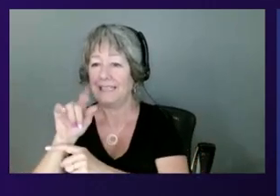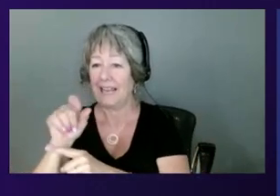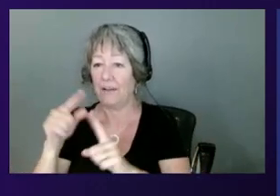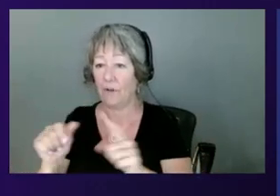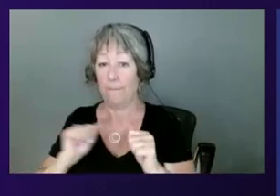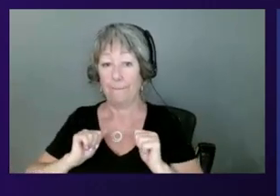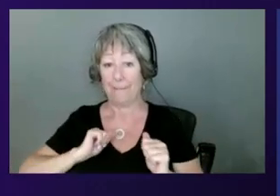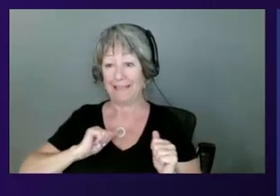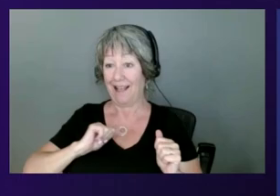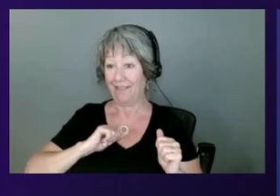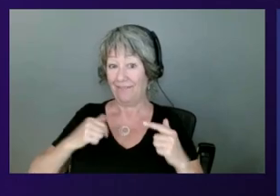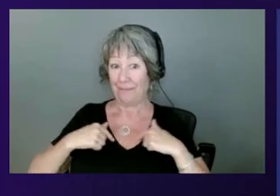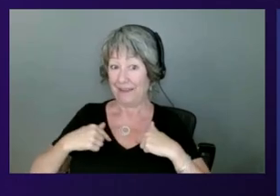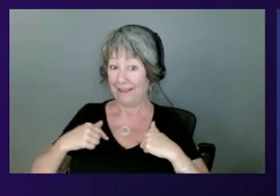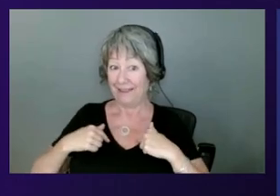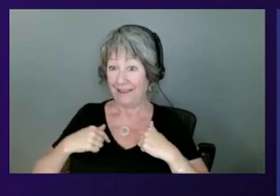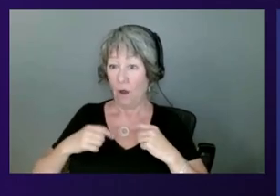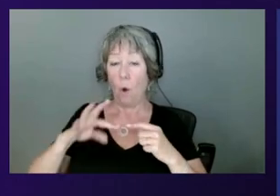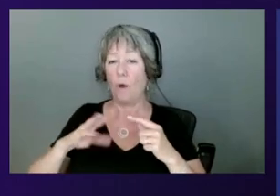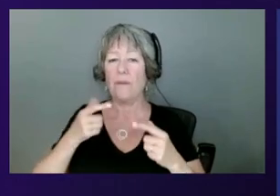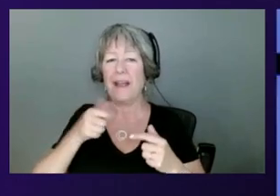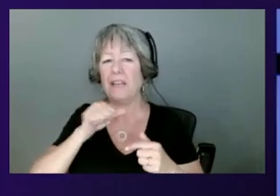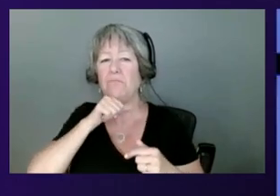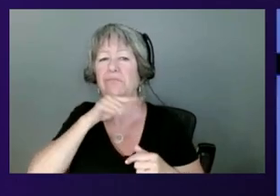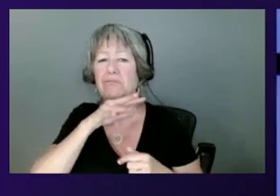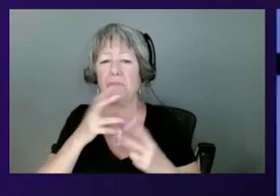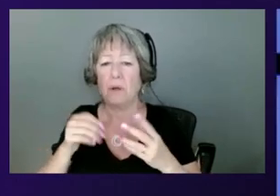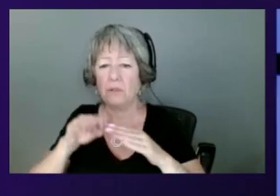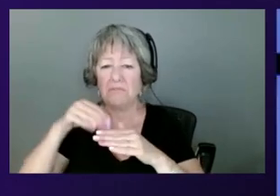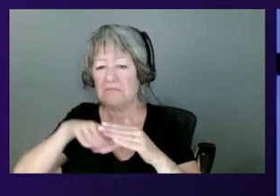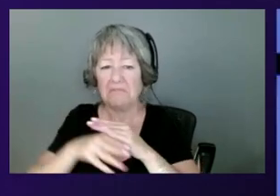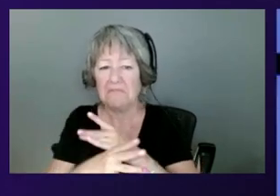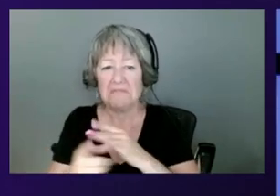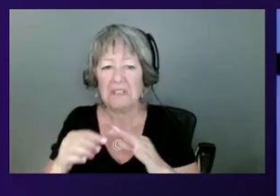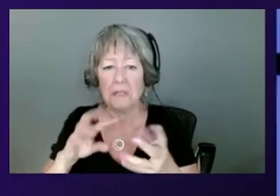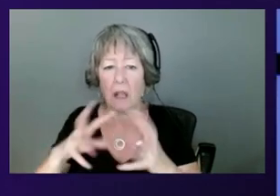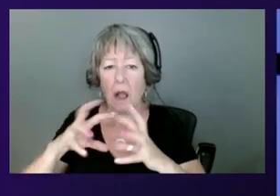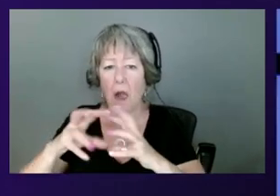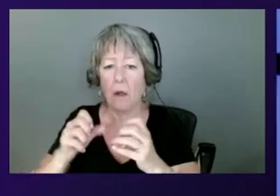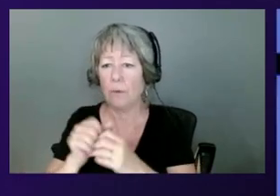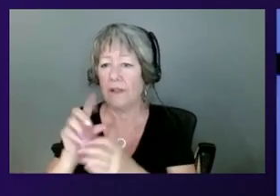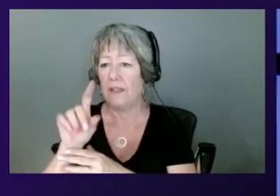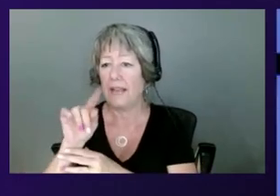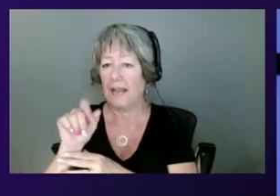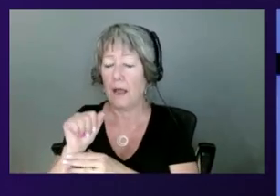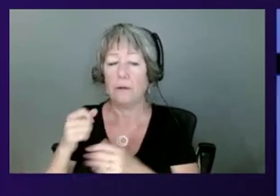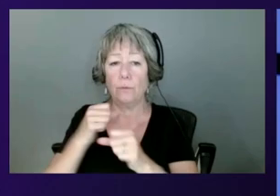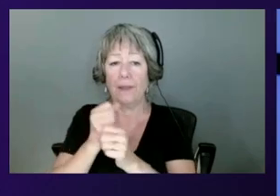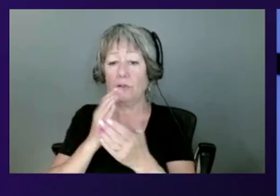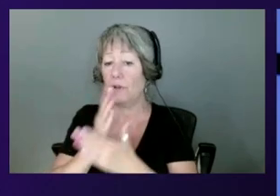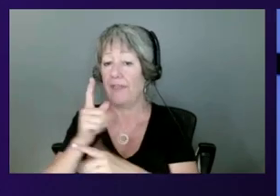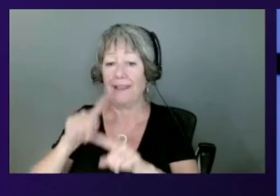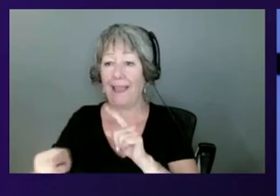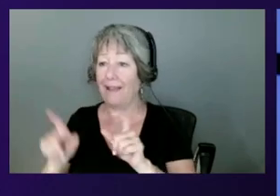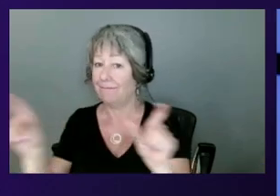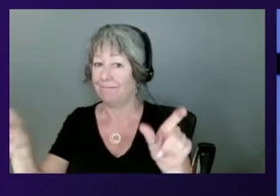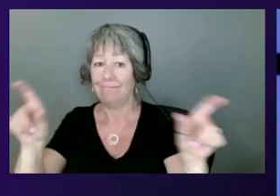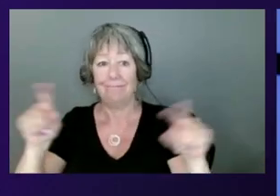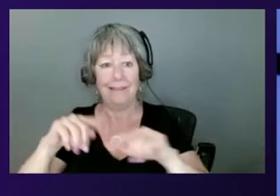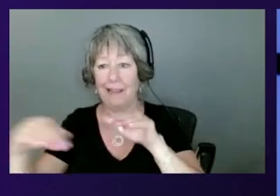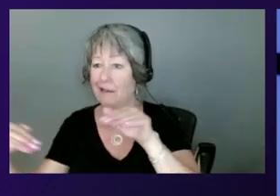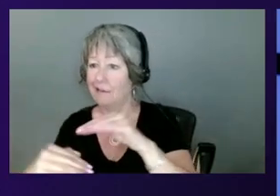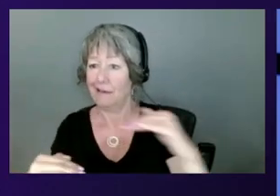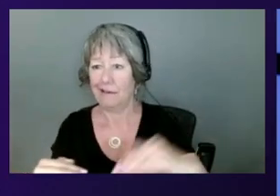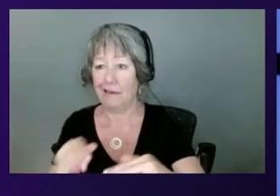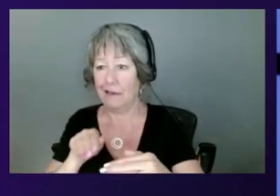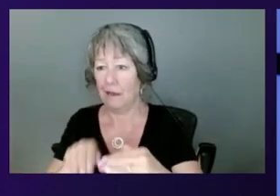or from malicious actors who could pose as even admin level users from my end and not gain access to this personally identifiable information kind of data you